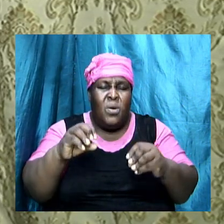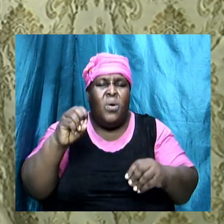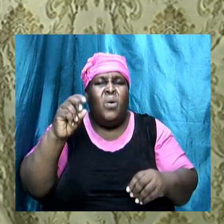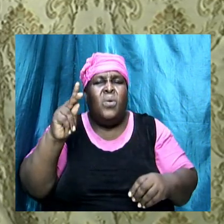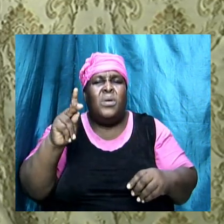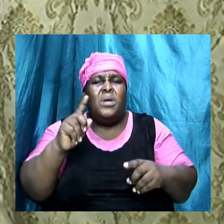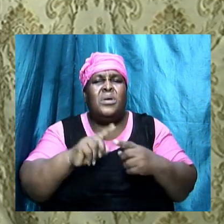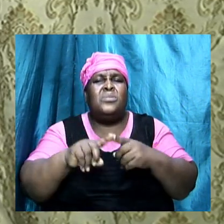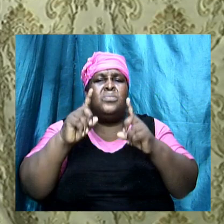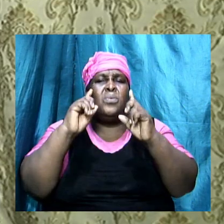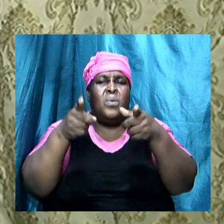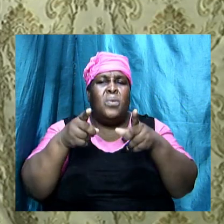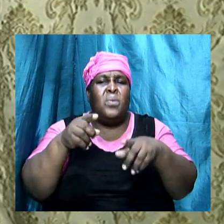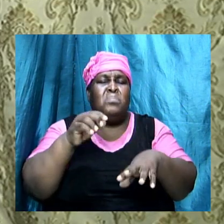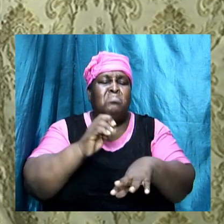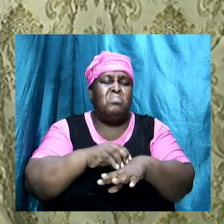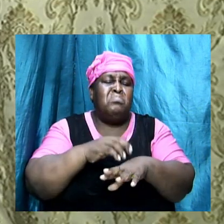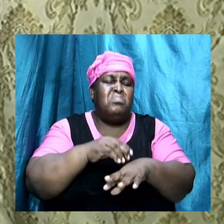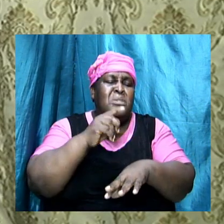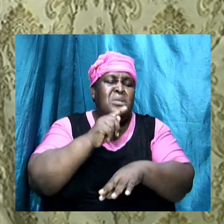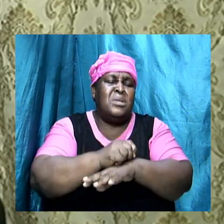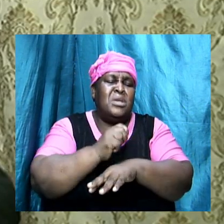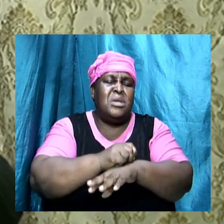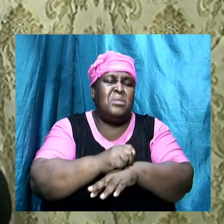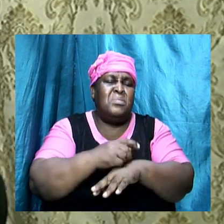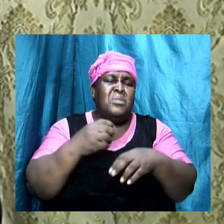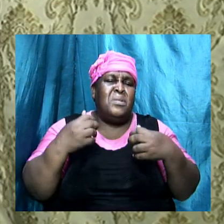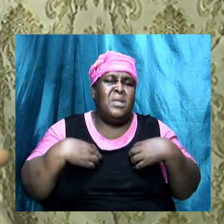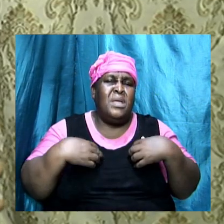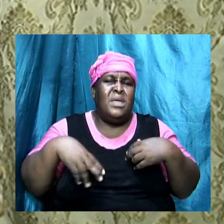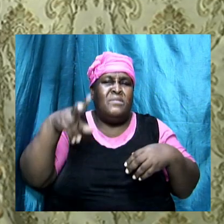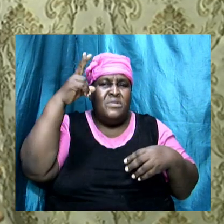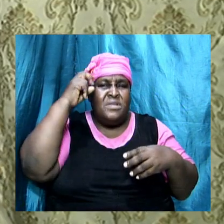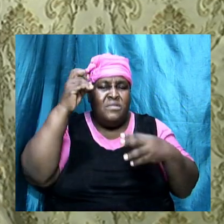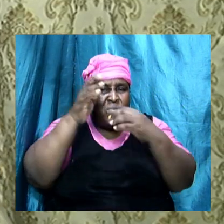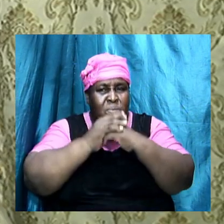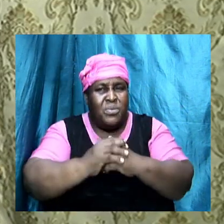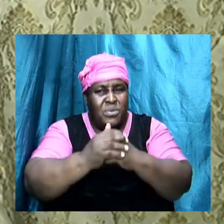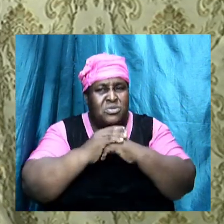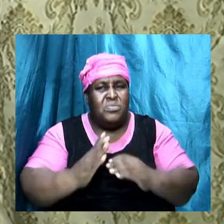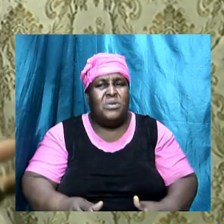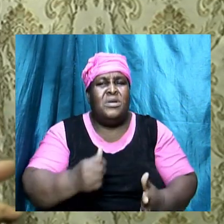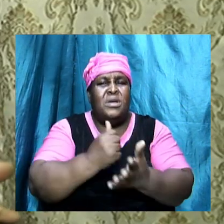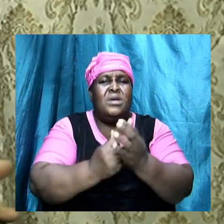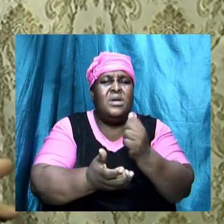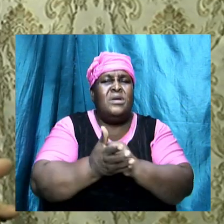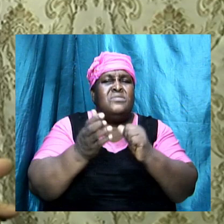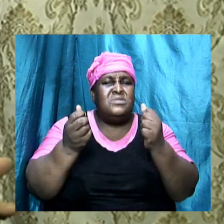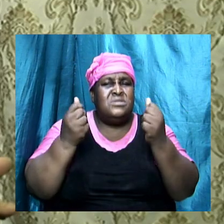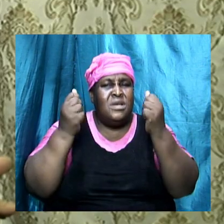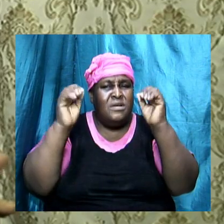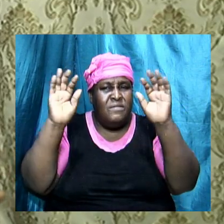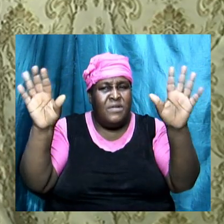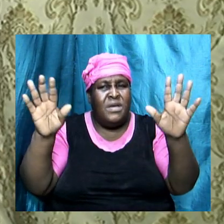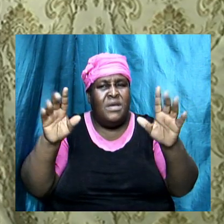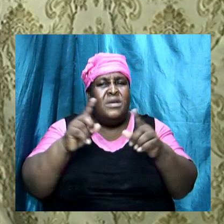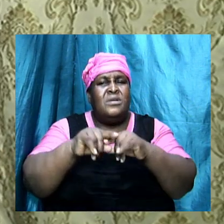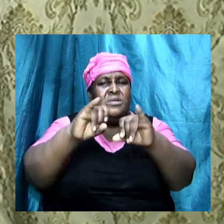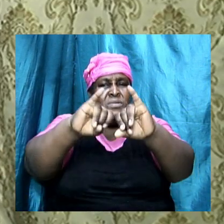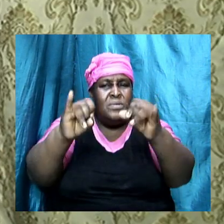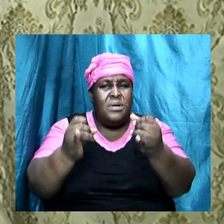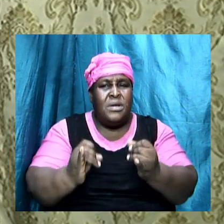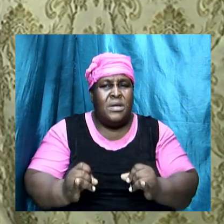at these temples when they had the pagan worship they offer sacrifices to the idols and